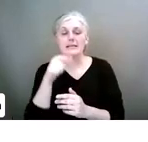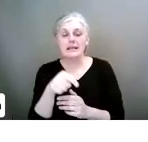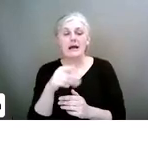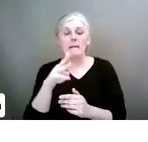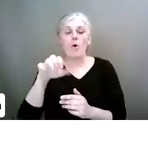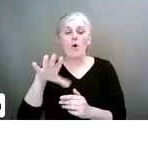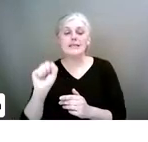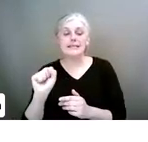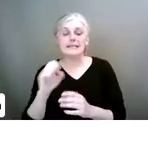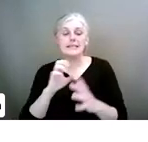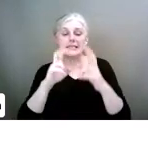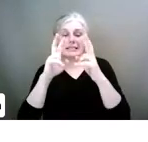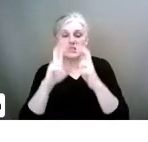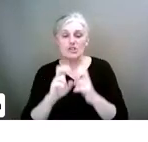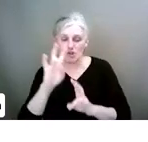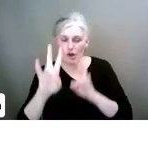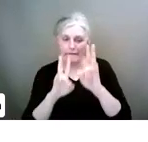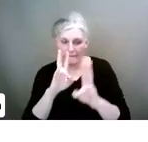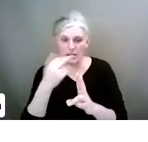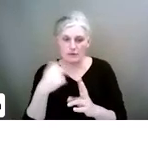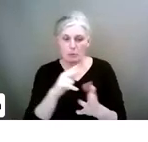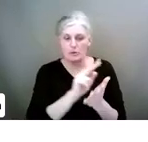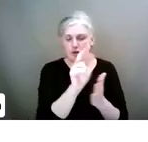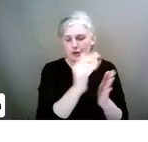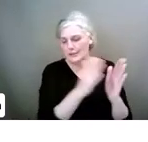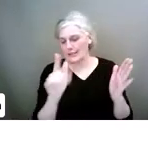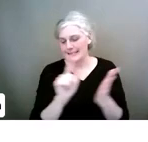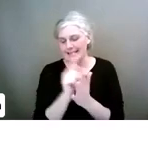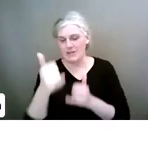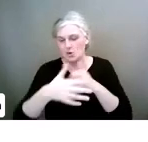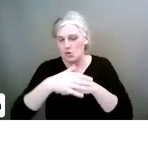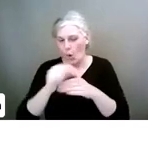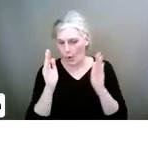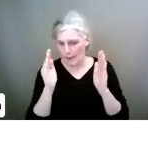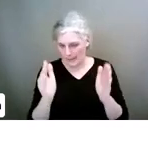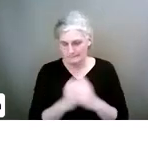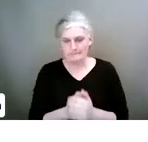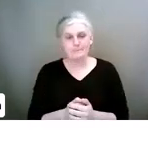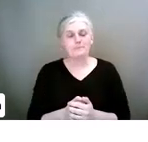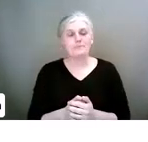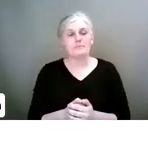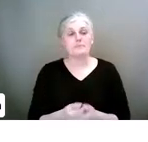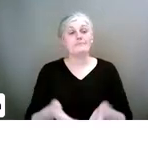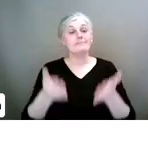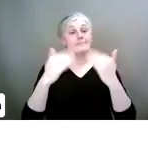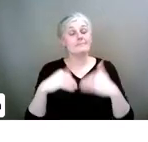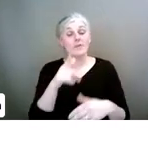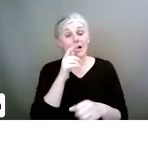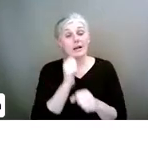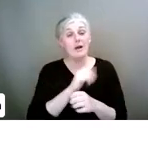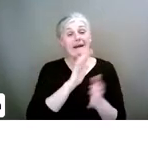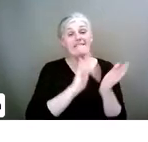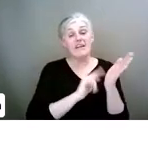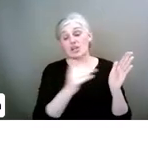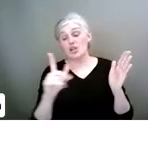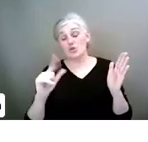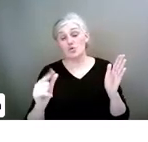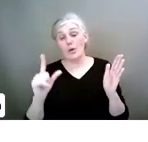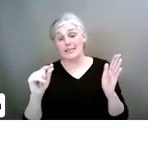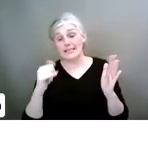13 to 17-year-olds from the Digital Wellness Lab. Now let's look at 15 to 22-year-olds.